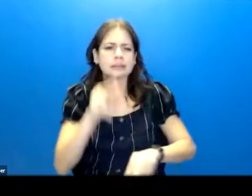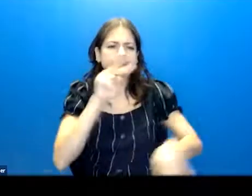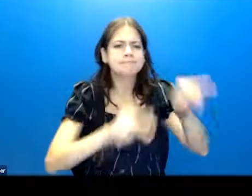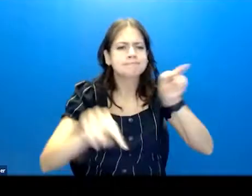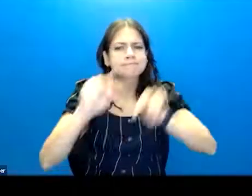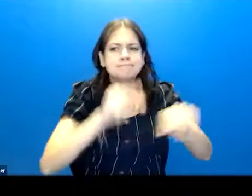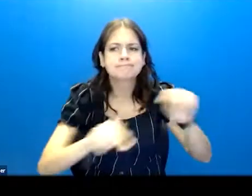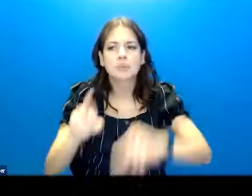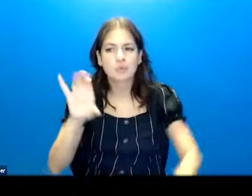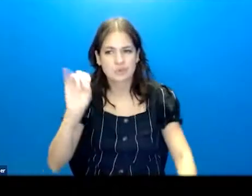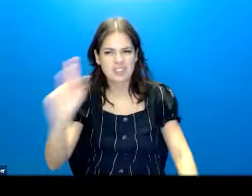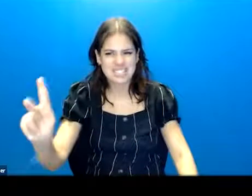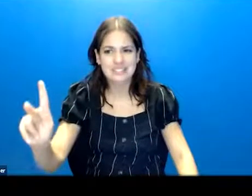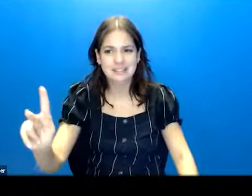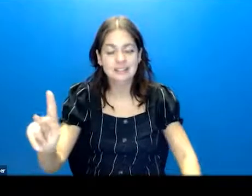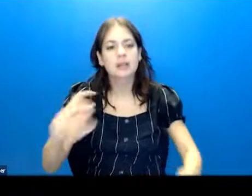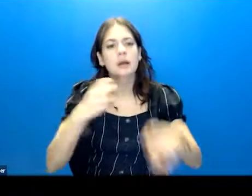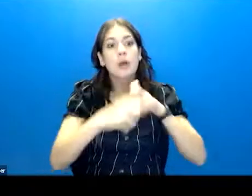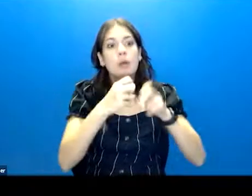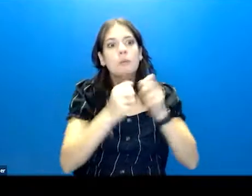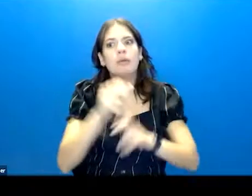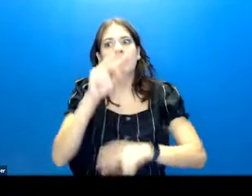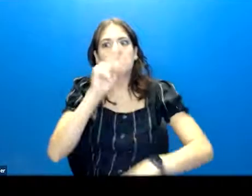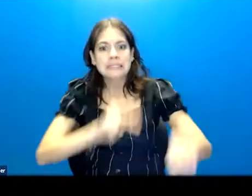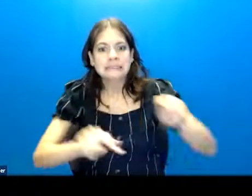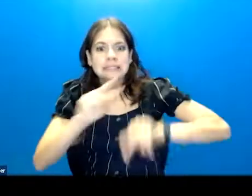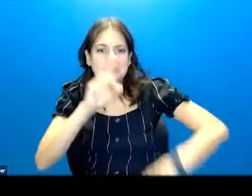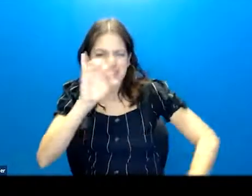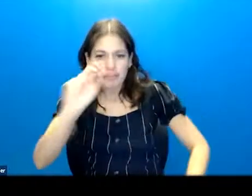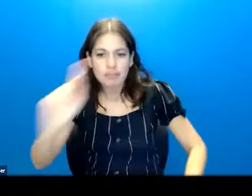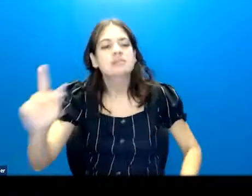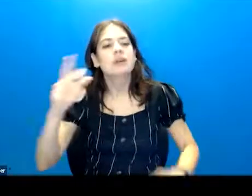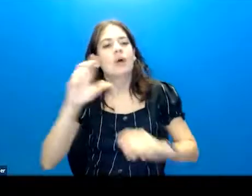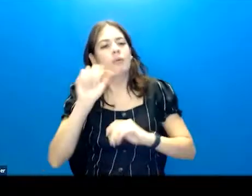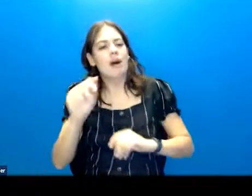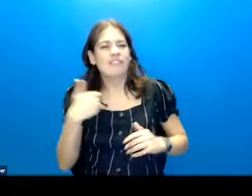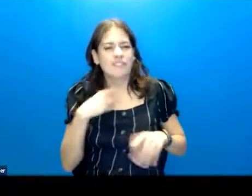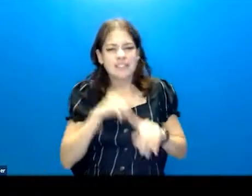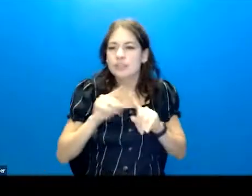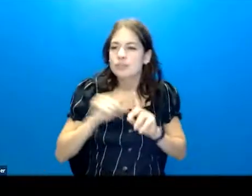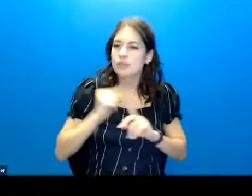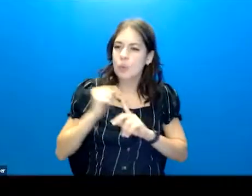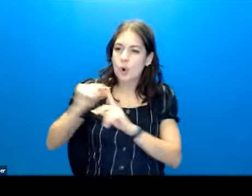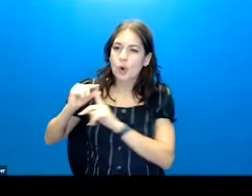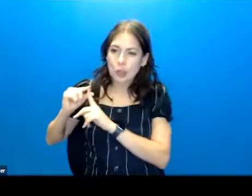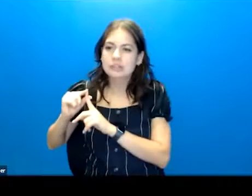The problem with suicide risk assessment is that all of us use different words to talk about it.